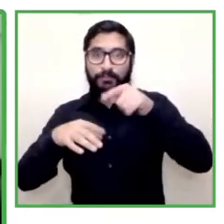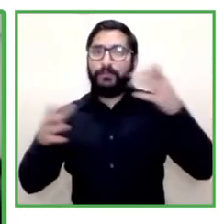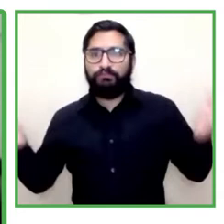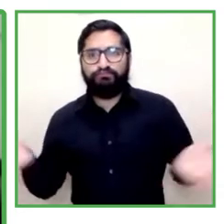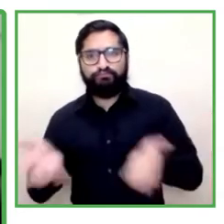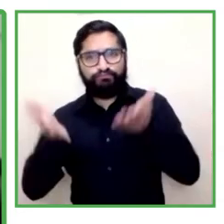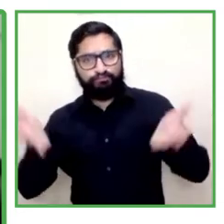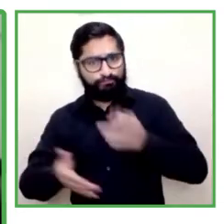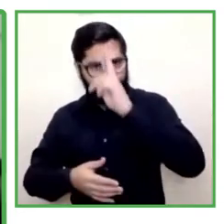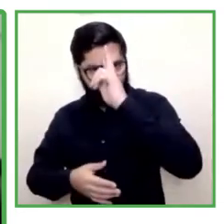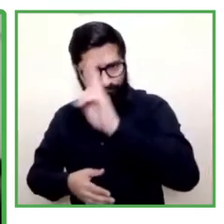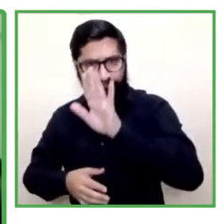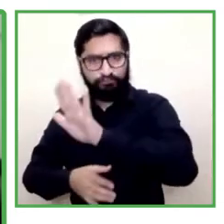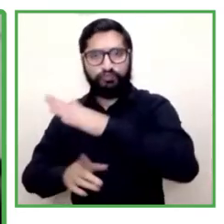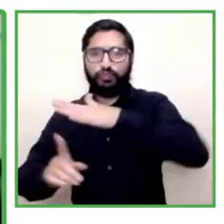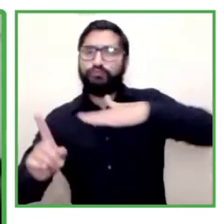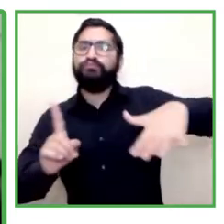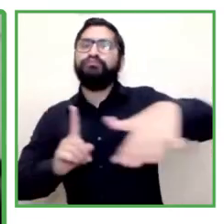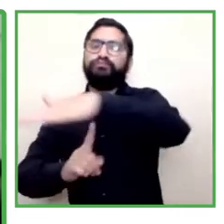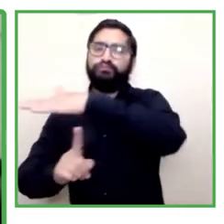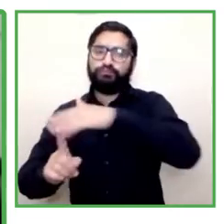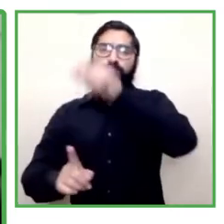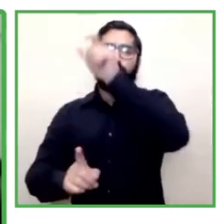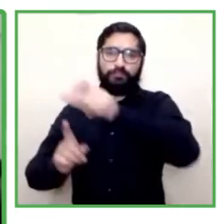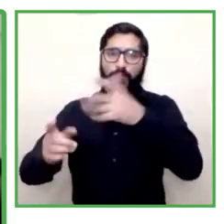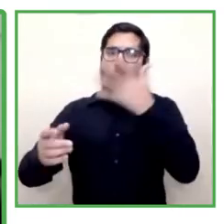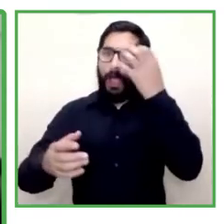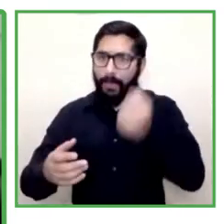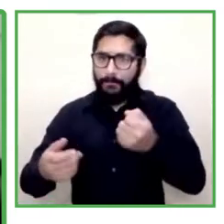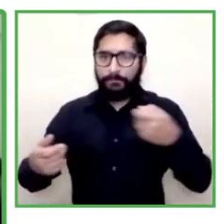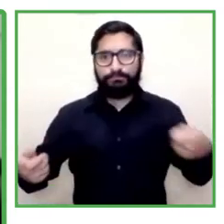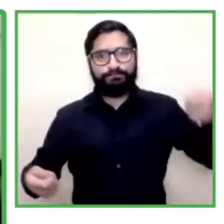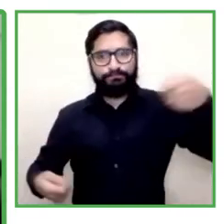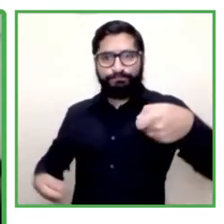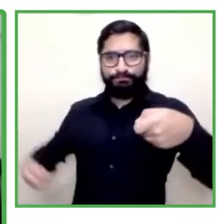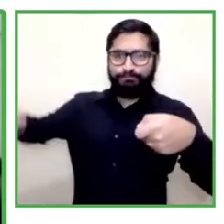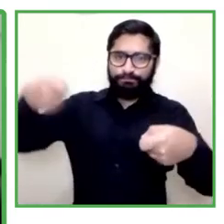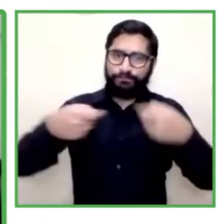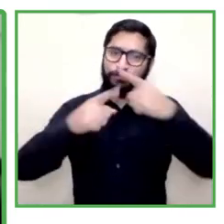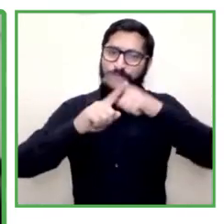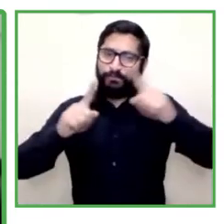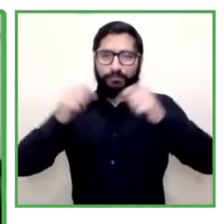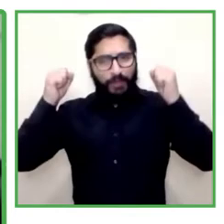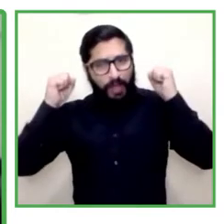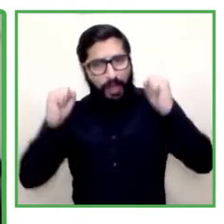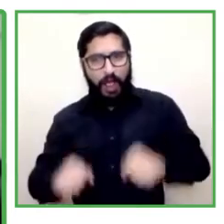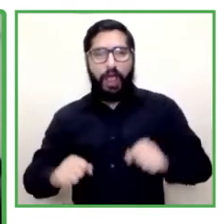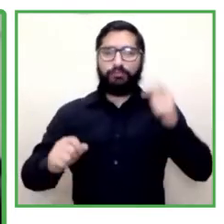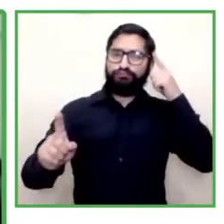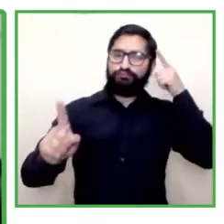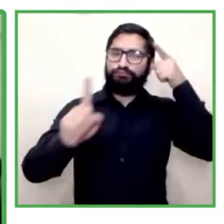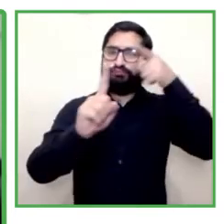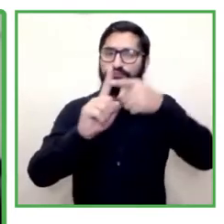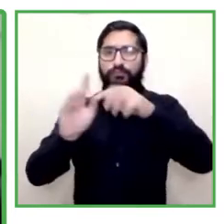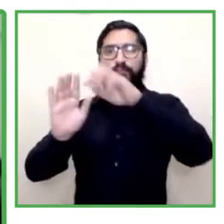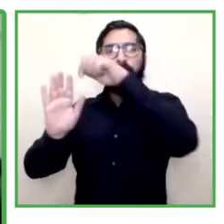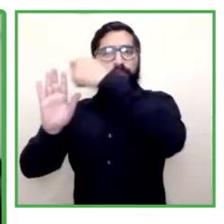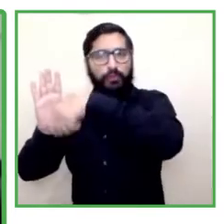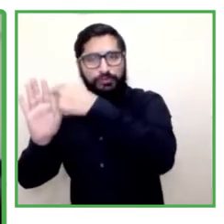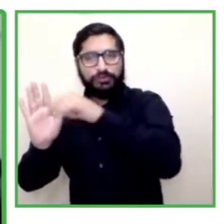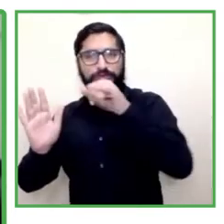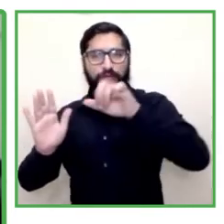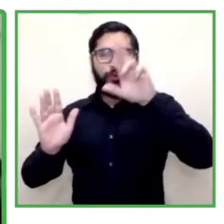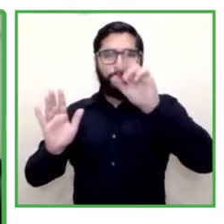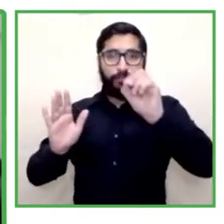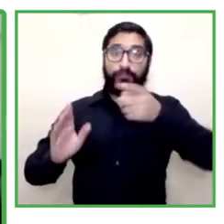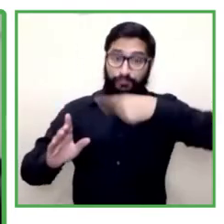inclusion so in this line the contribution that we may see from zero project and